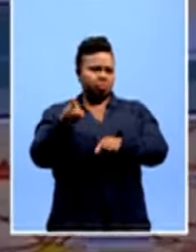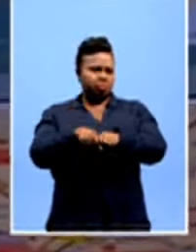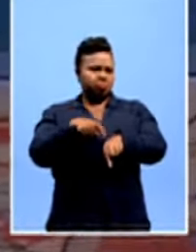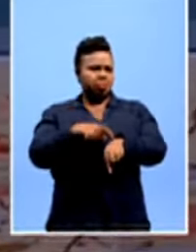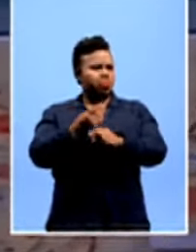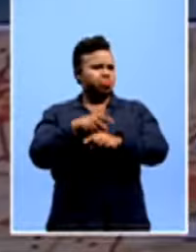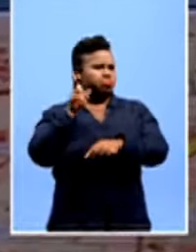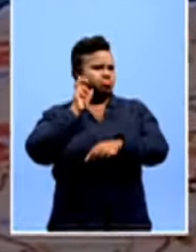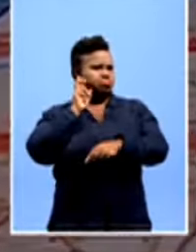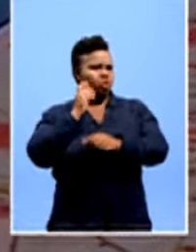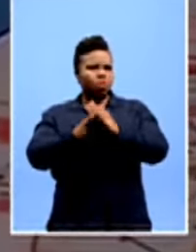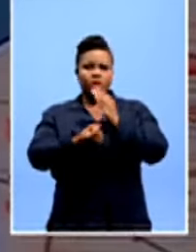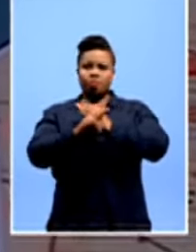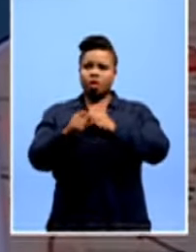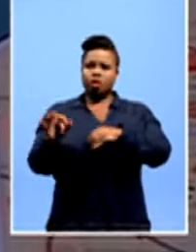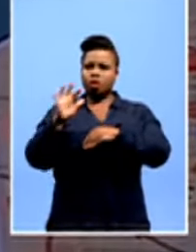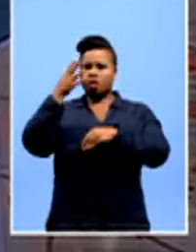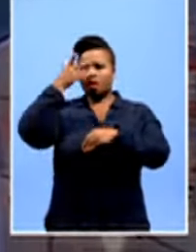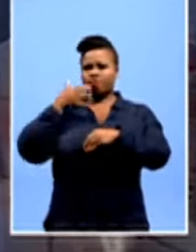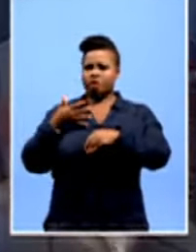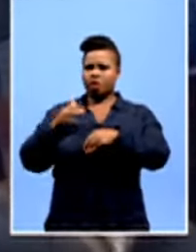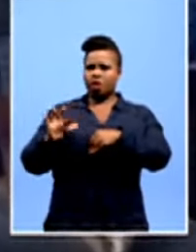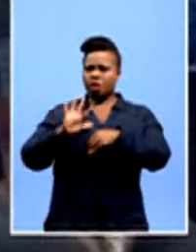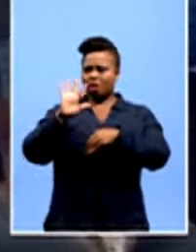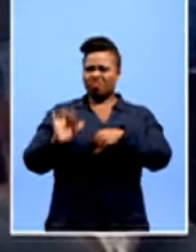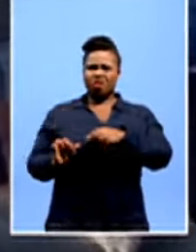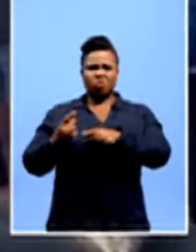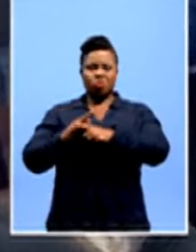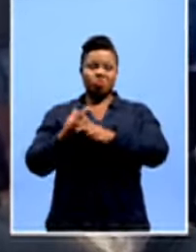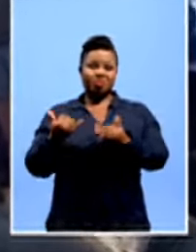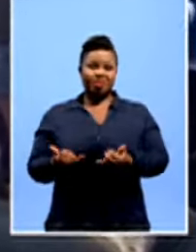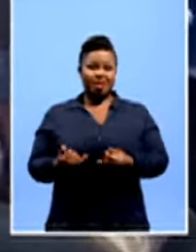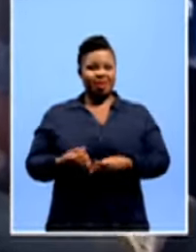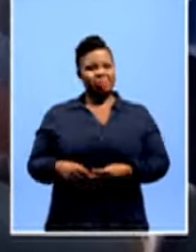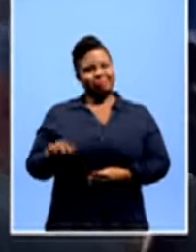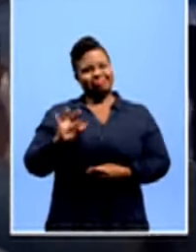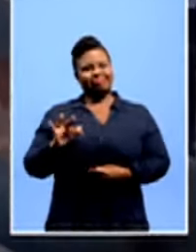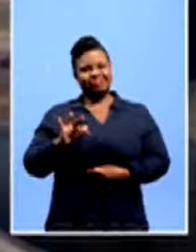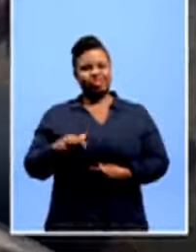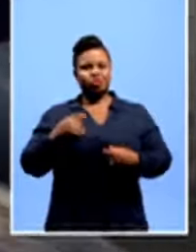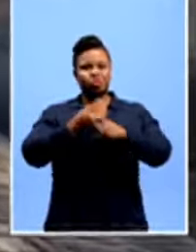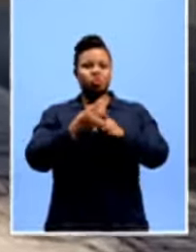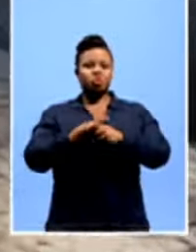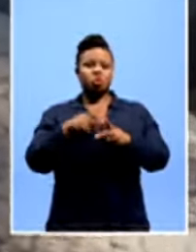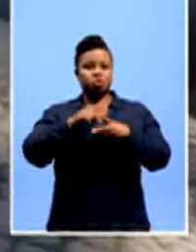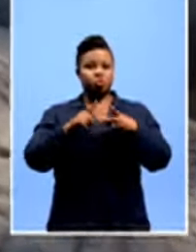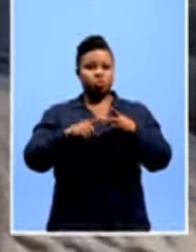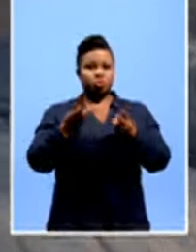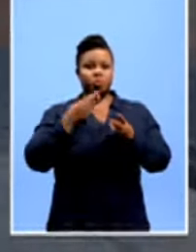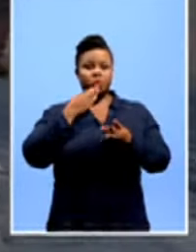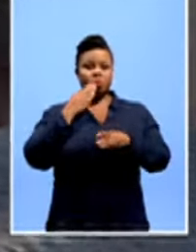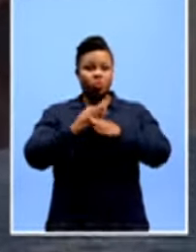about what was happening to our wildlife in Africa, where we are losing currently, on average, two game ranges a week,